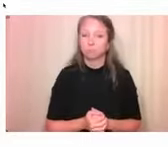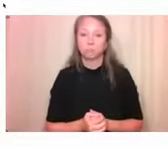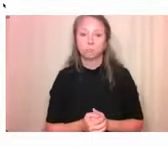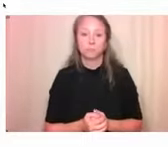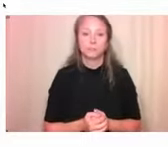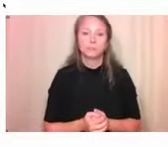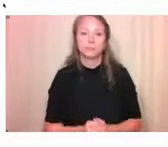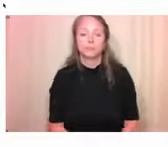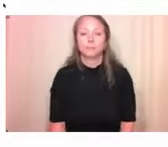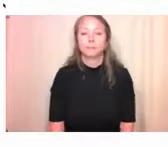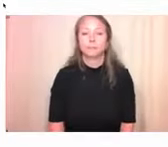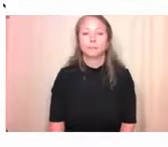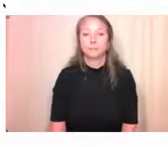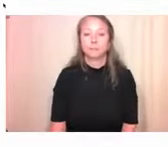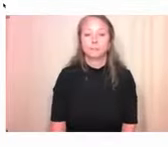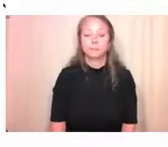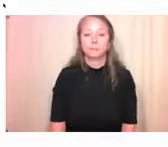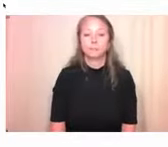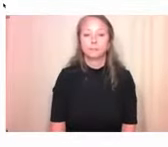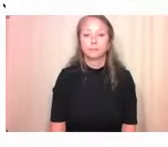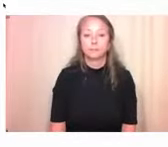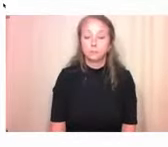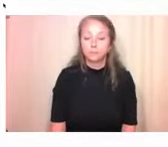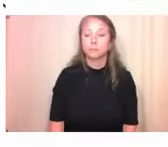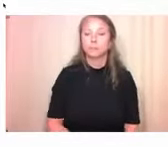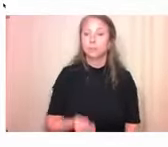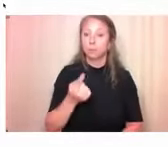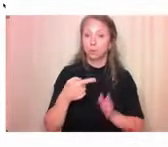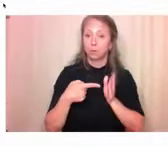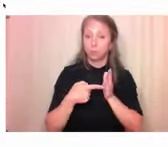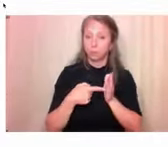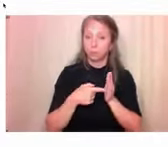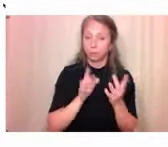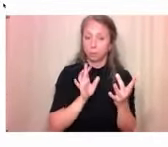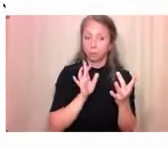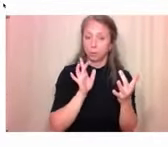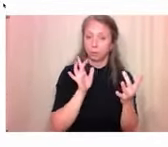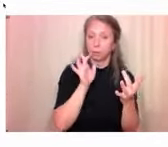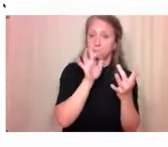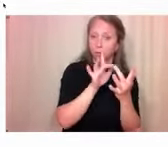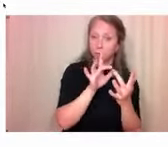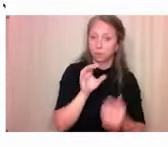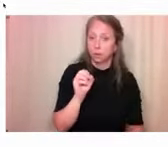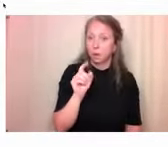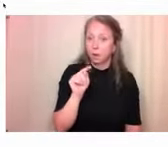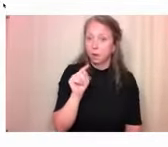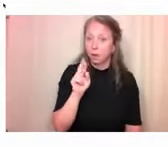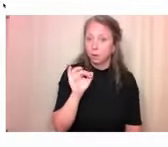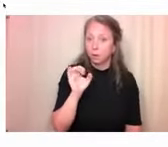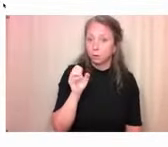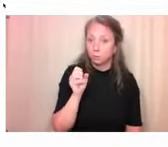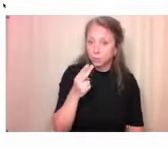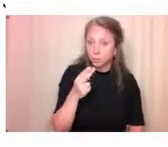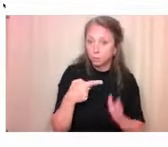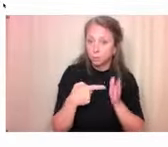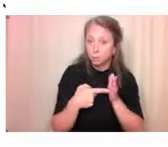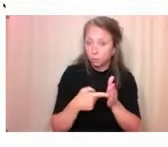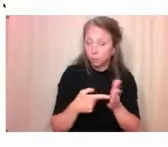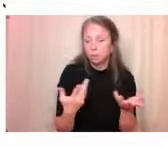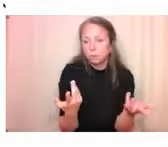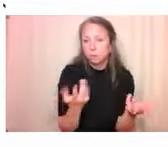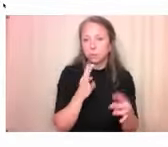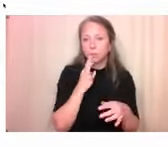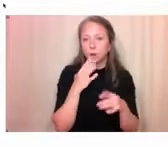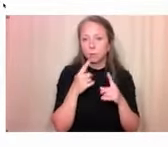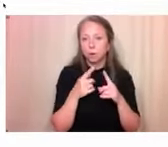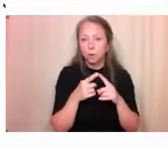An example of one of our outreach activities that I would like to highlight is the First Person Narratives lecture series. So we've been fortunate to